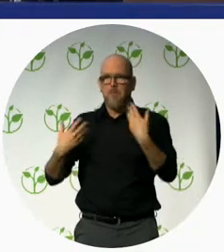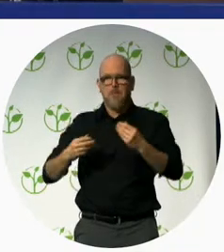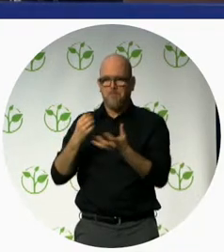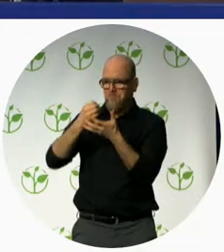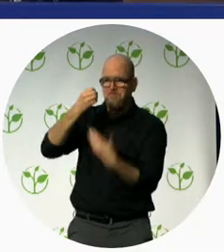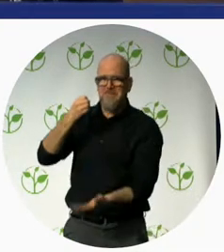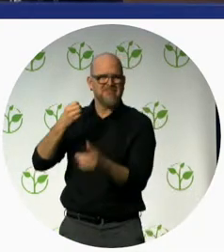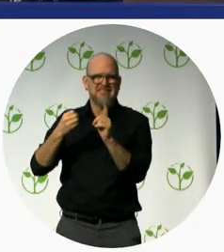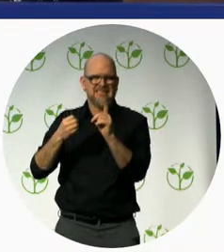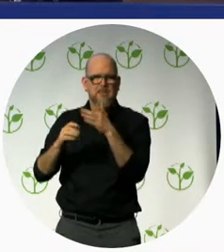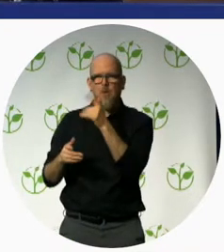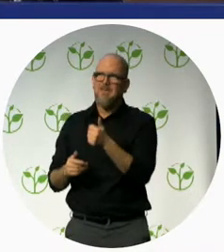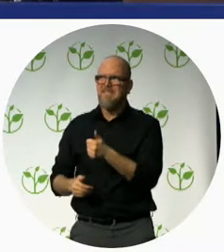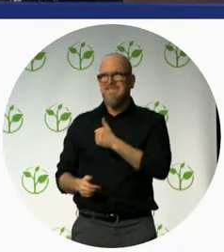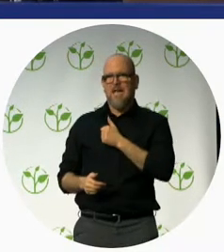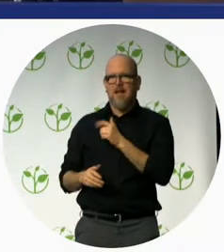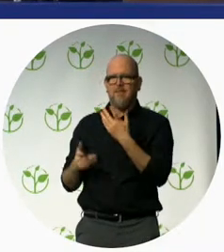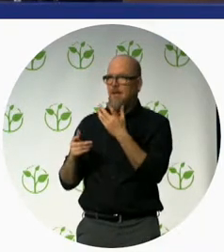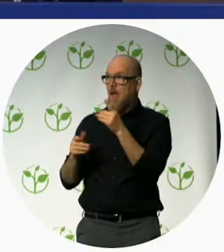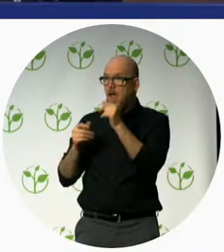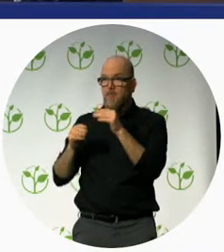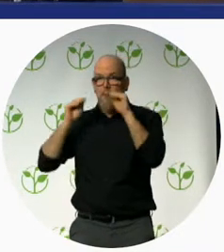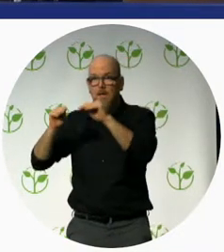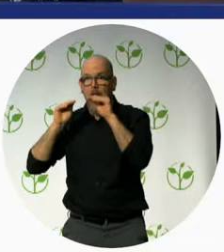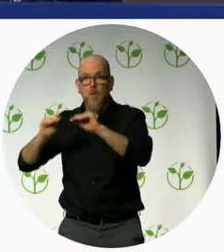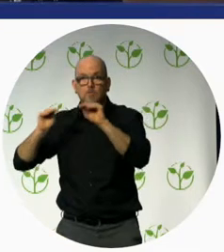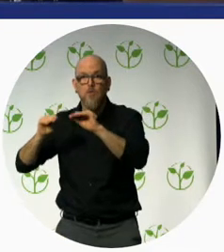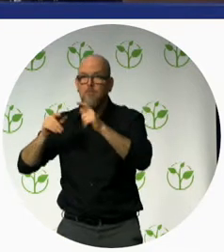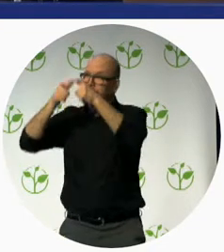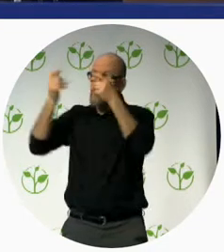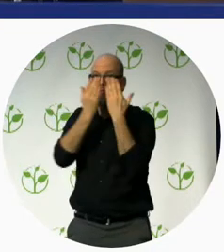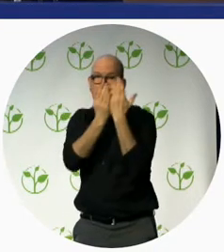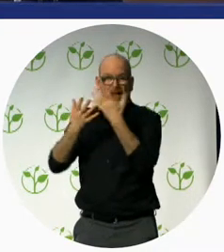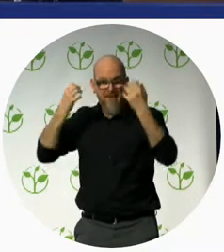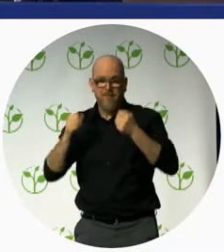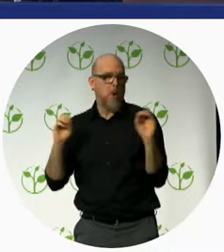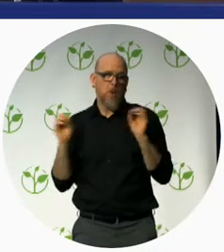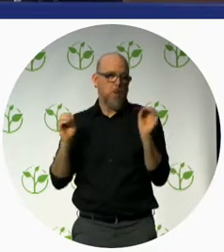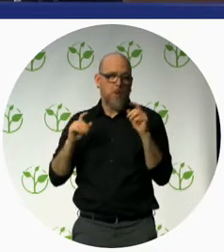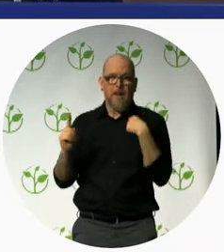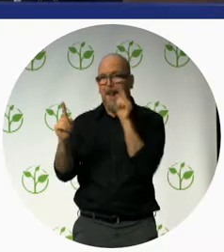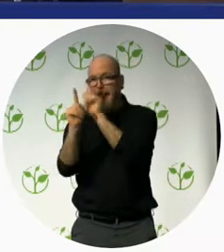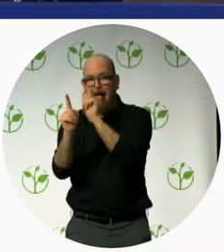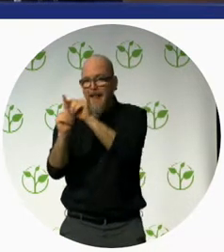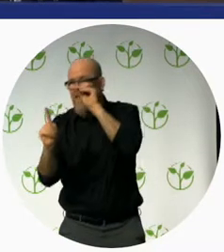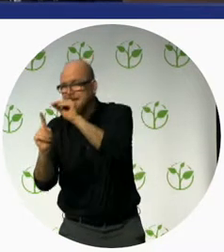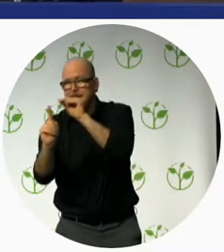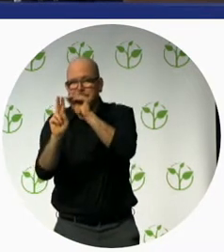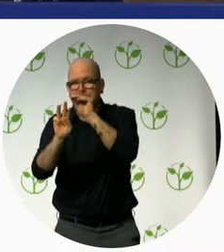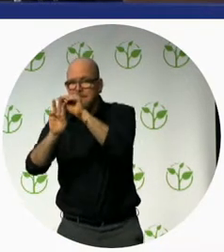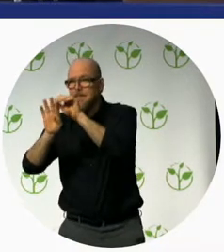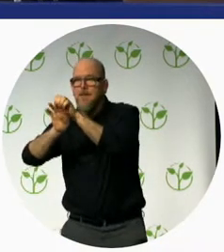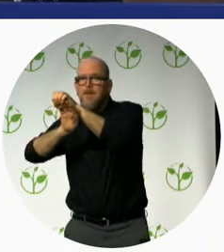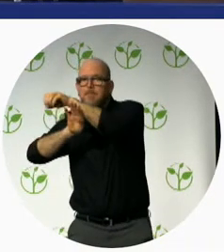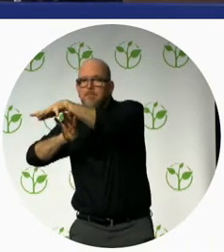professionals to go out in the community and find these children so we found this method will have a long term impact in every